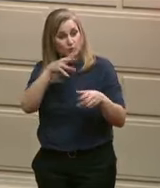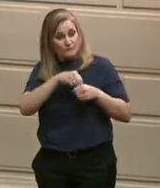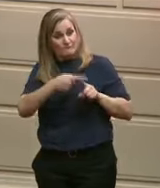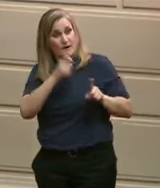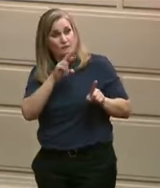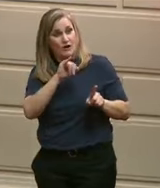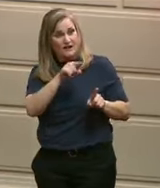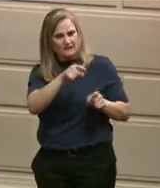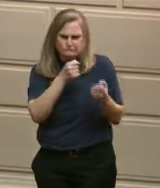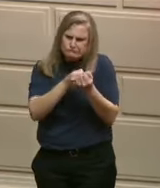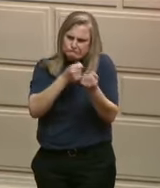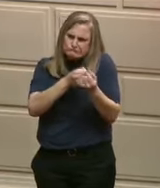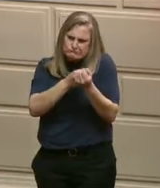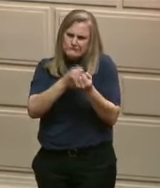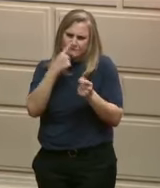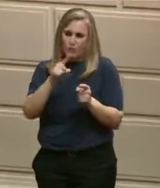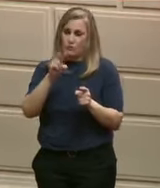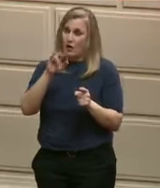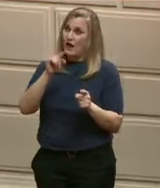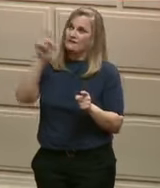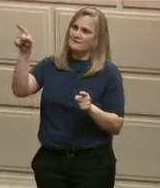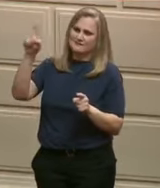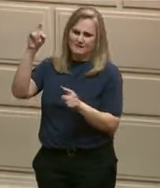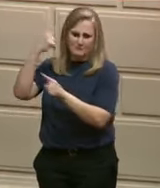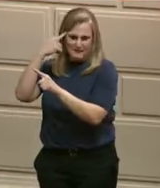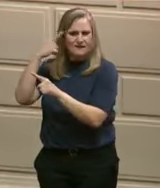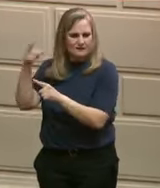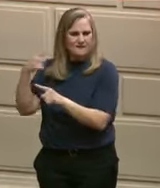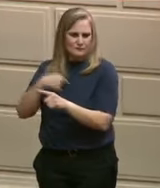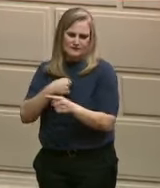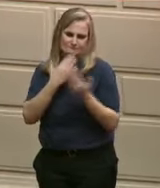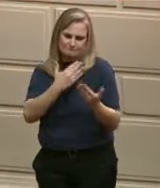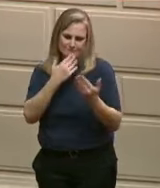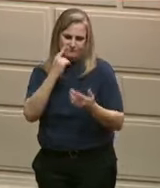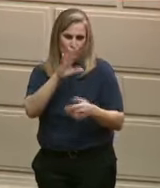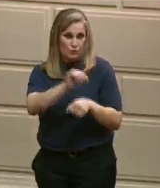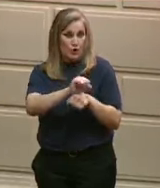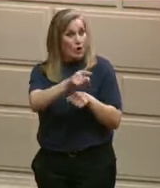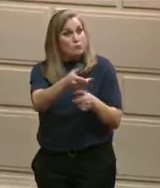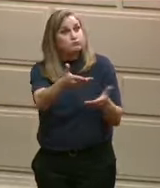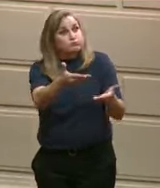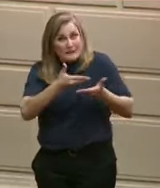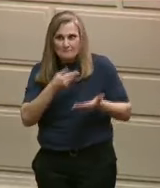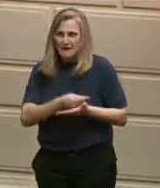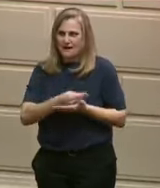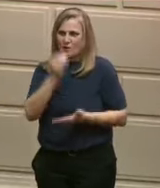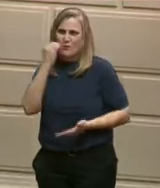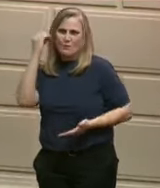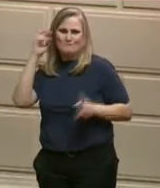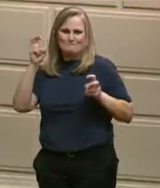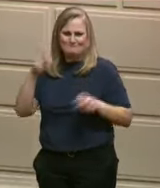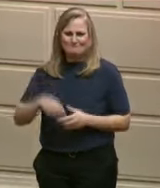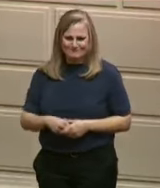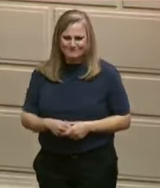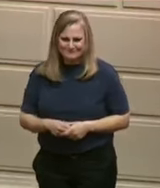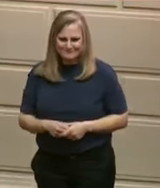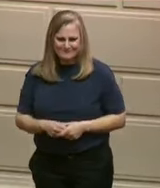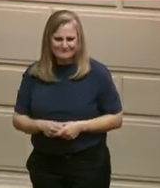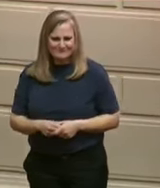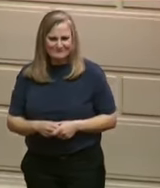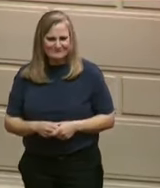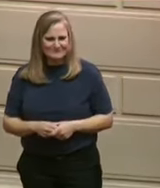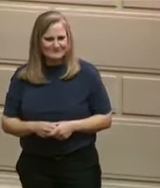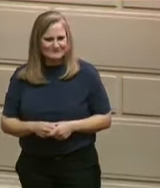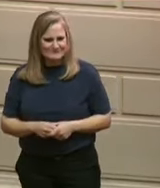to you and your colleagues for securing these funds. Congresswoman Langevin, those dollars were